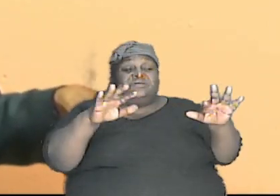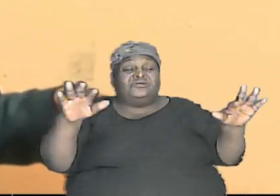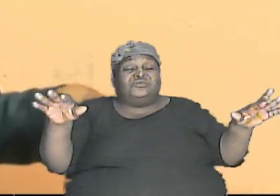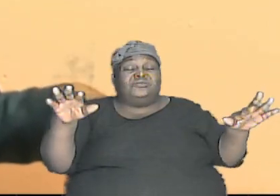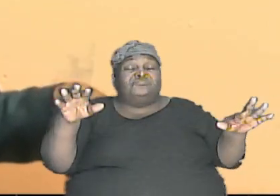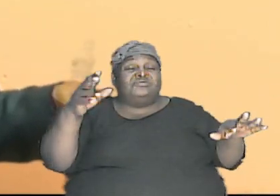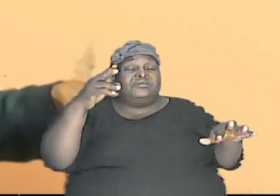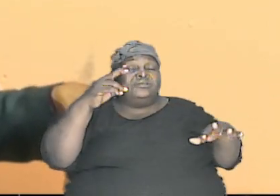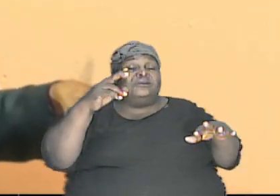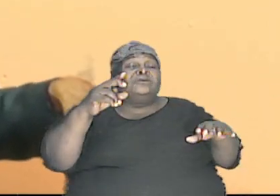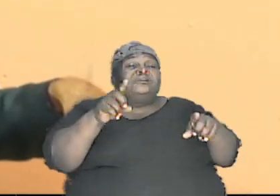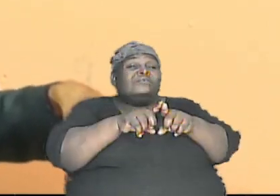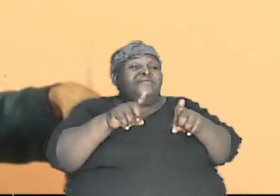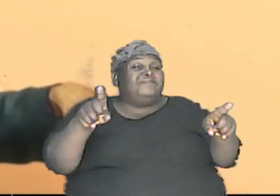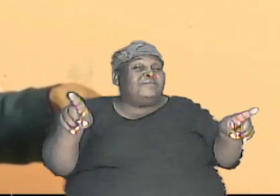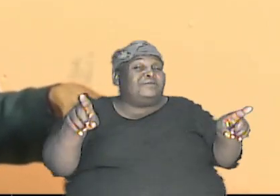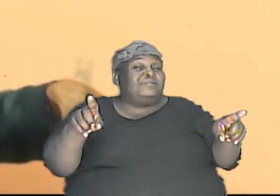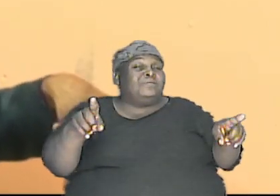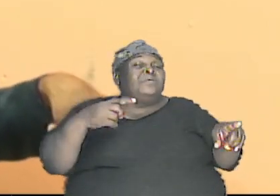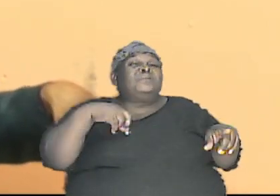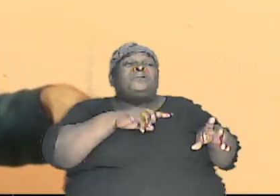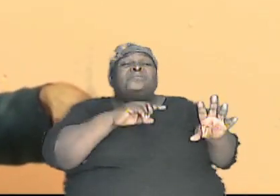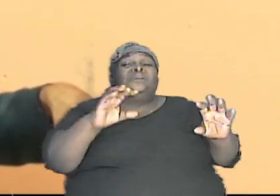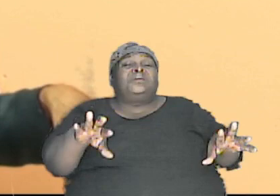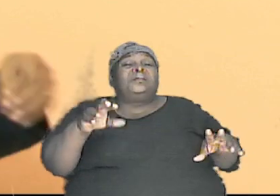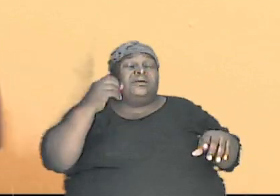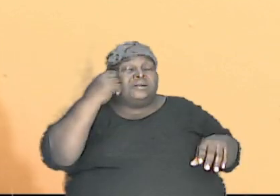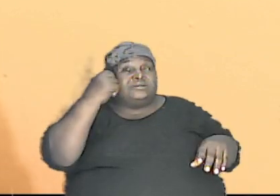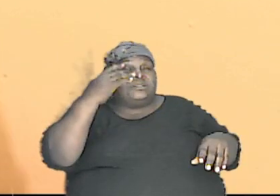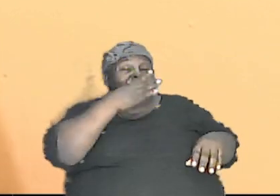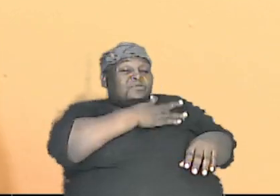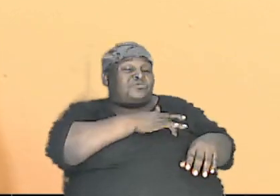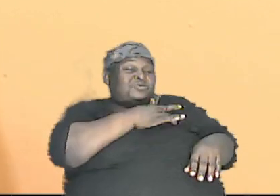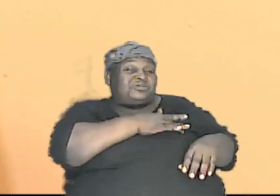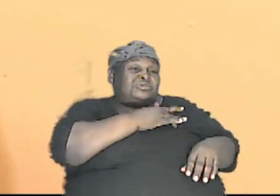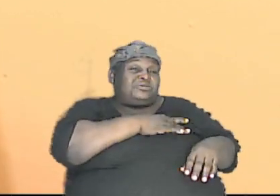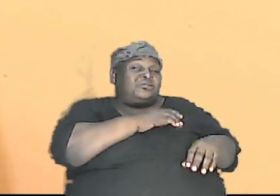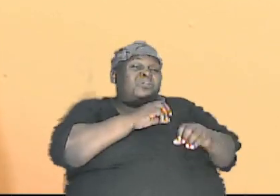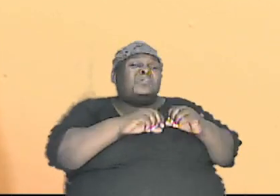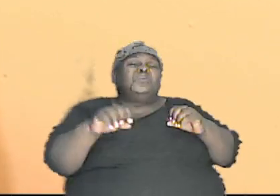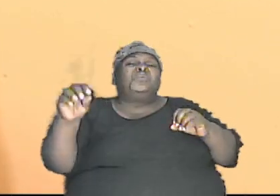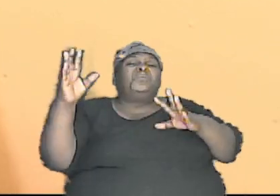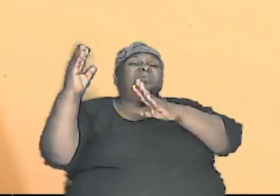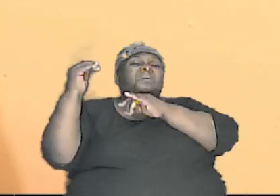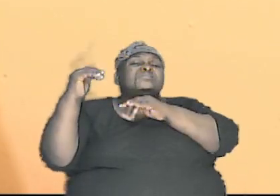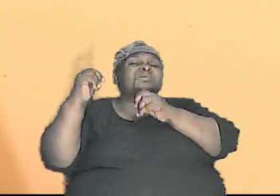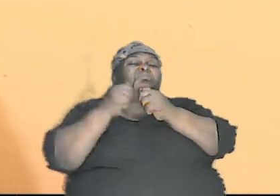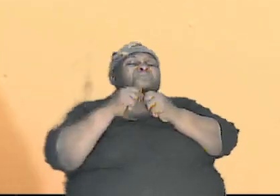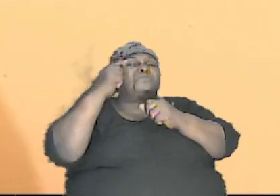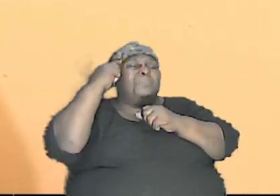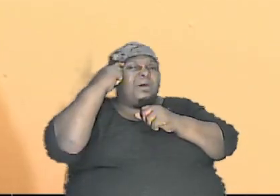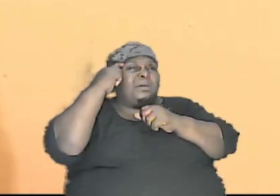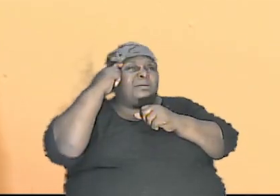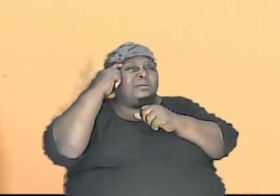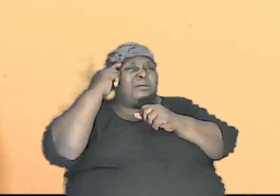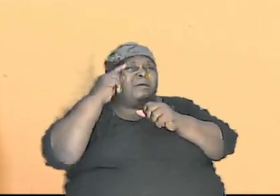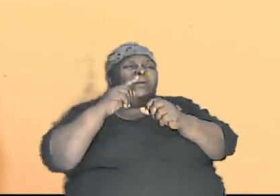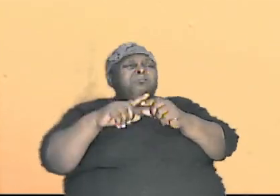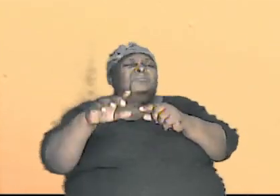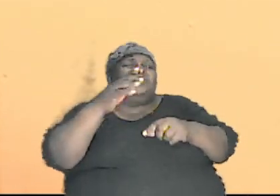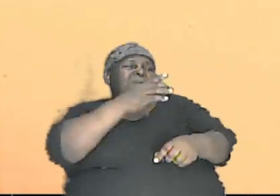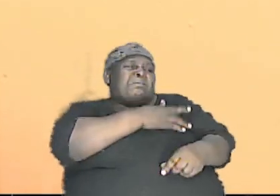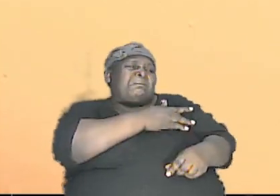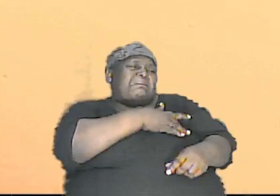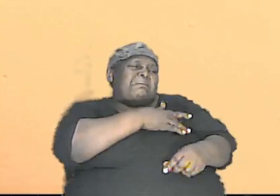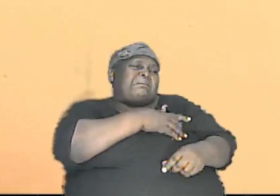different we can understand and appreciate and therefore don't accept it with our minds but our heart is telling us